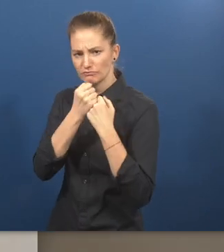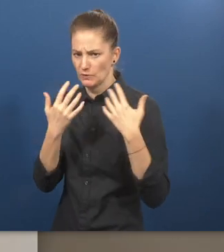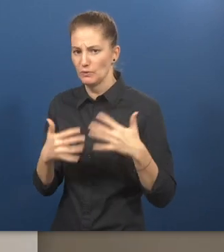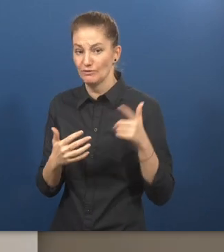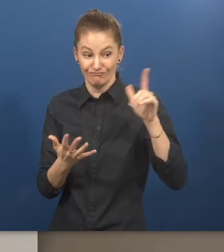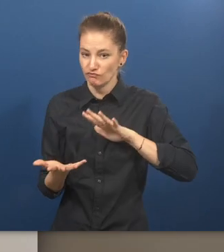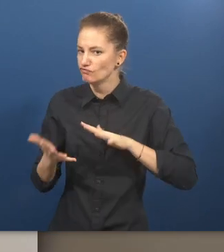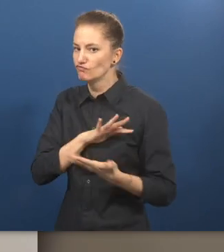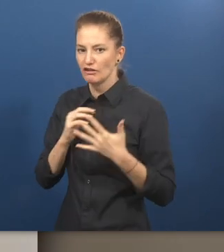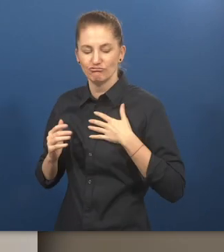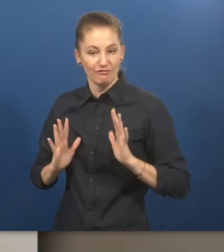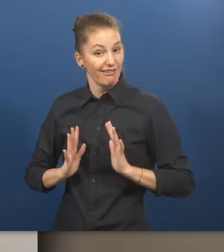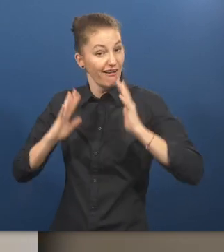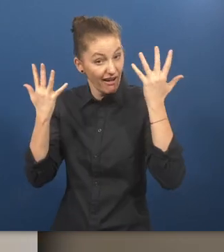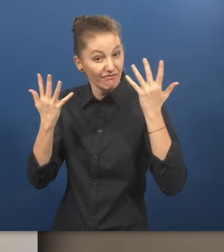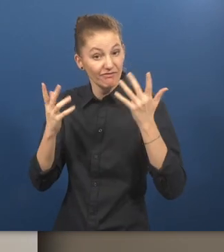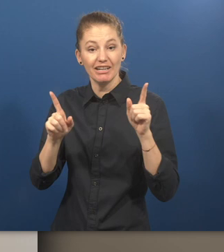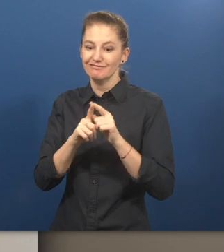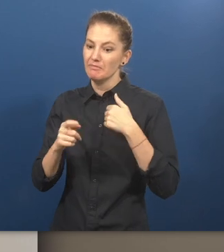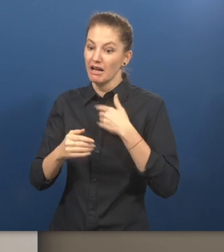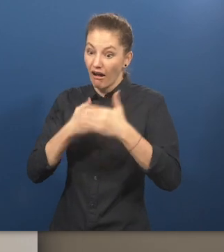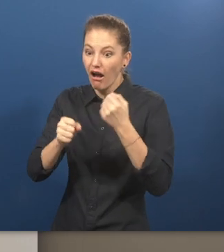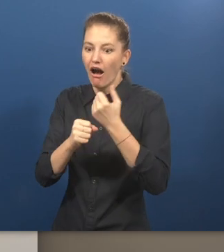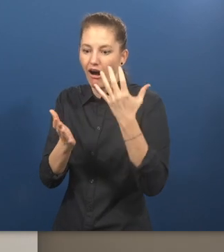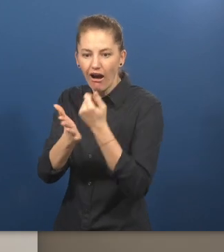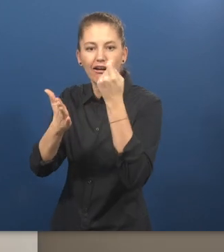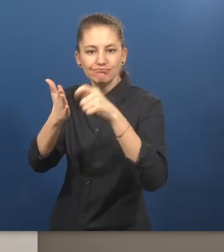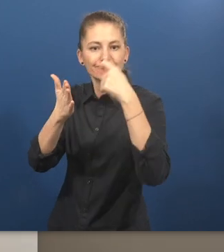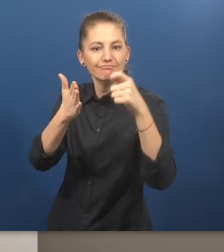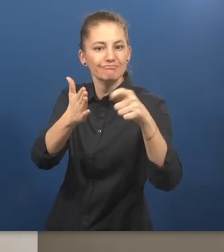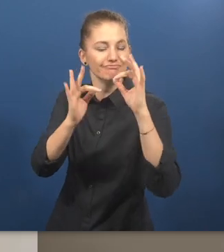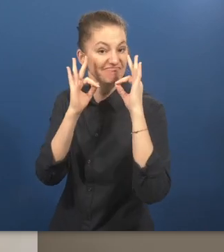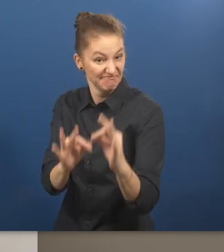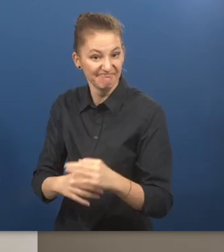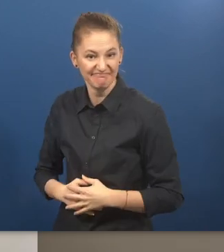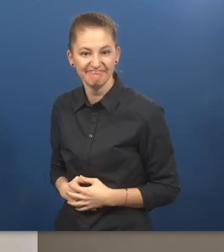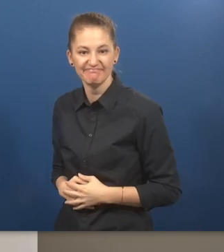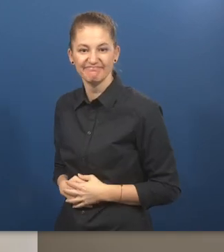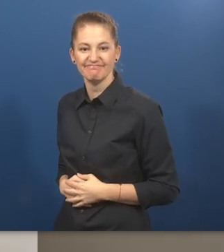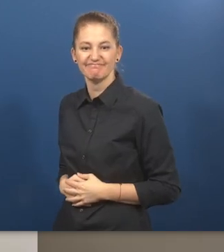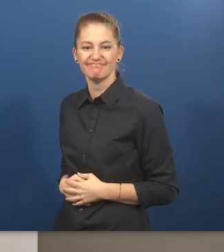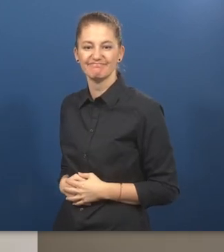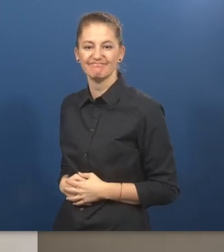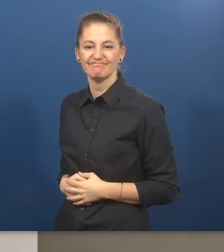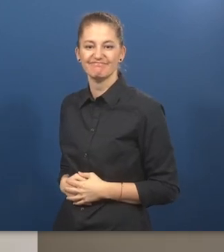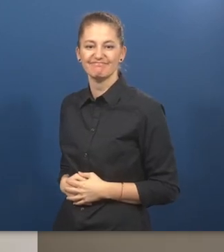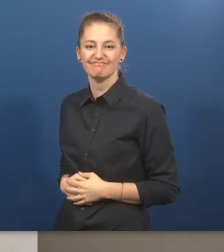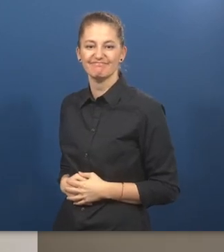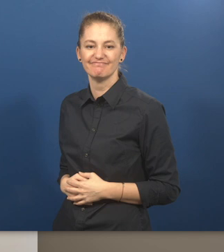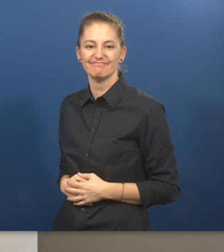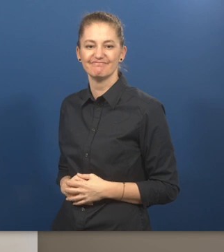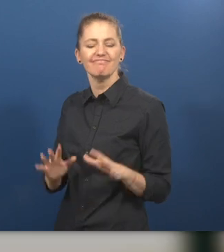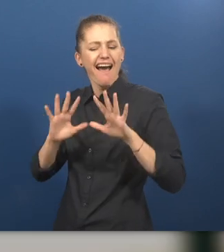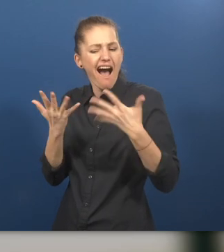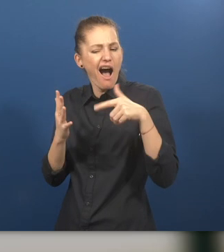and being patient with me. And it changed my life because I am passing all my